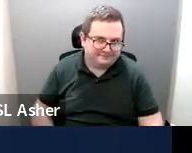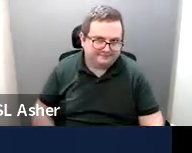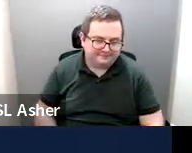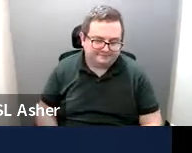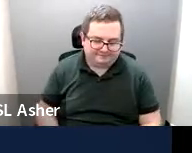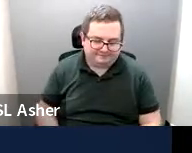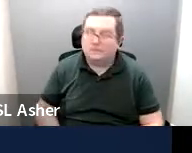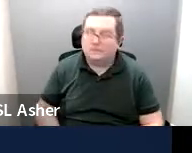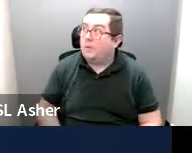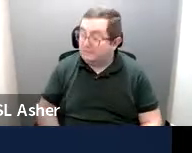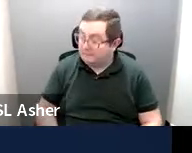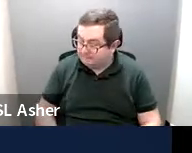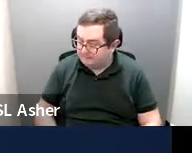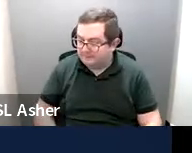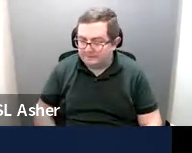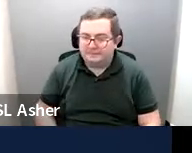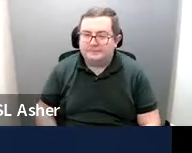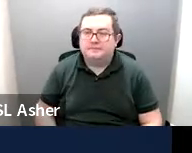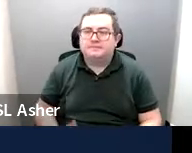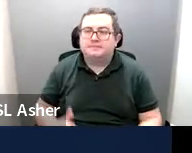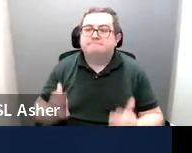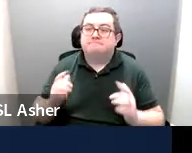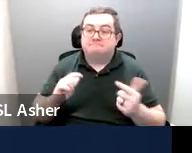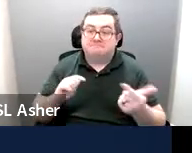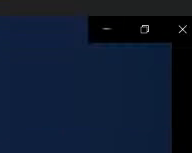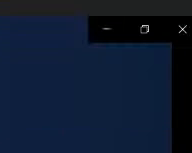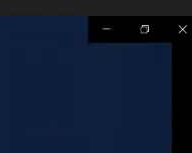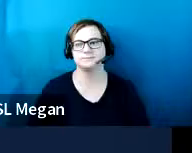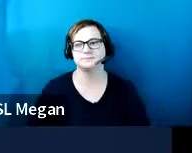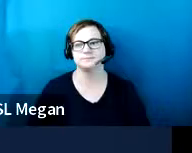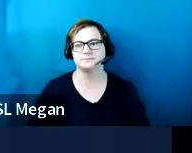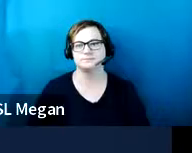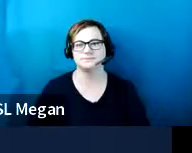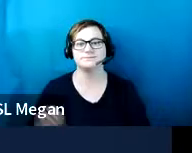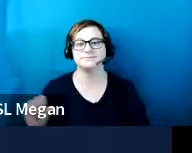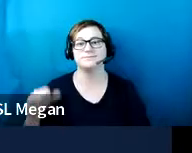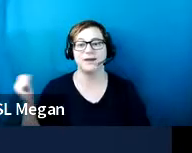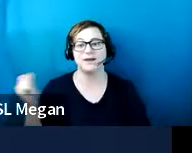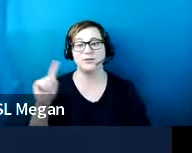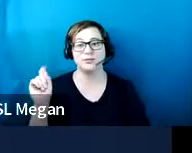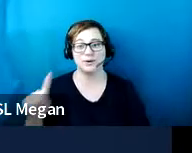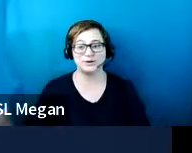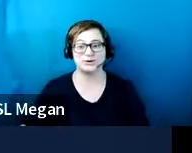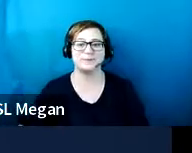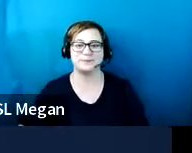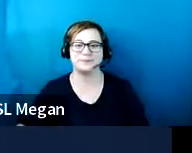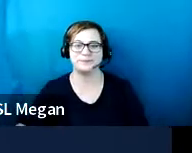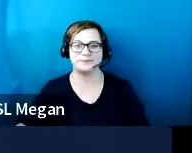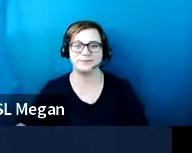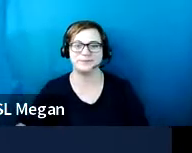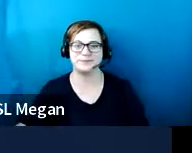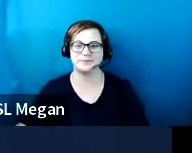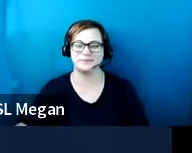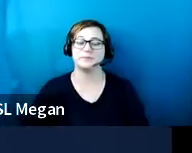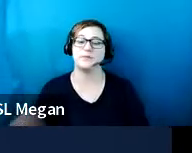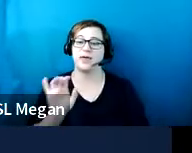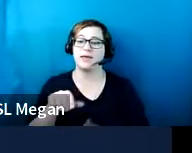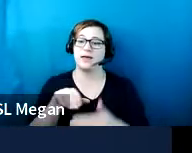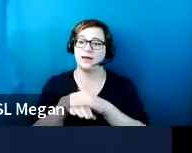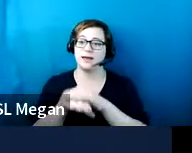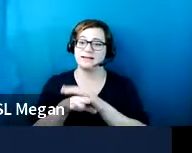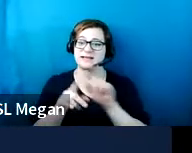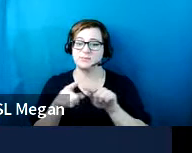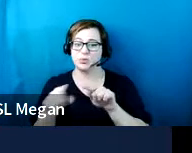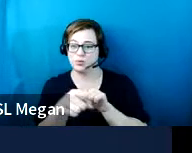Okay. So another question we received is, is having the accessible route in the